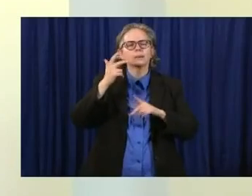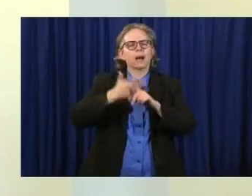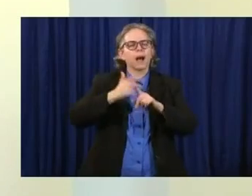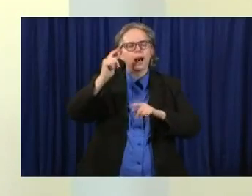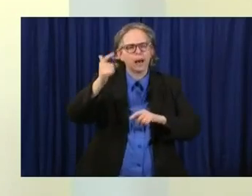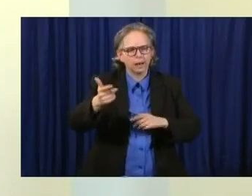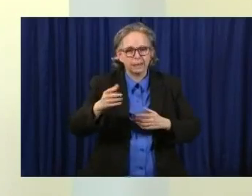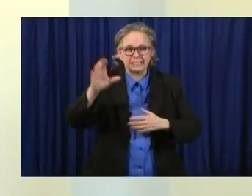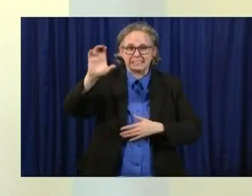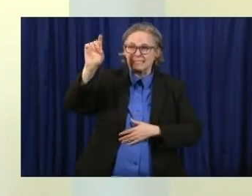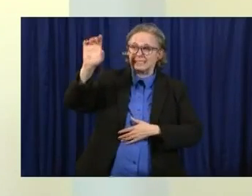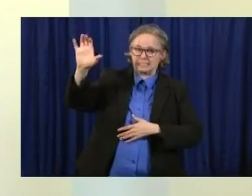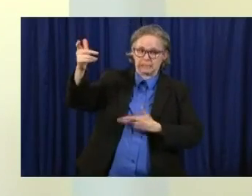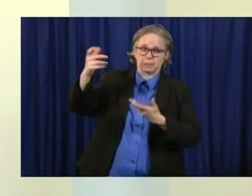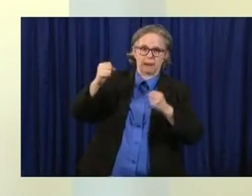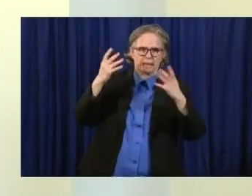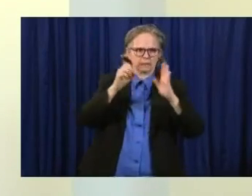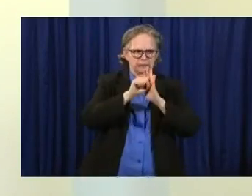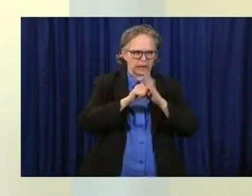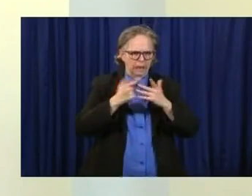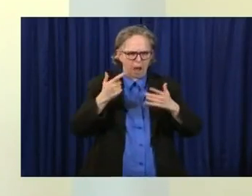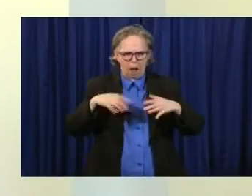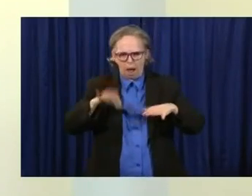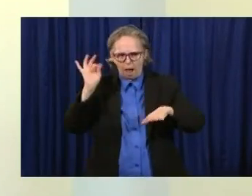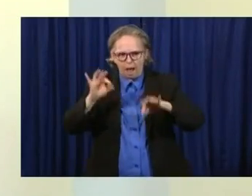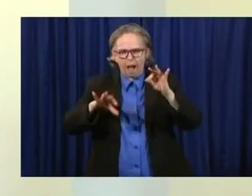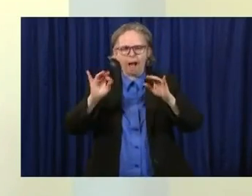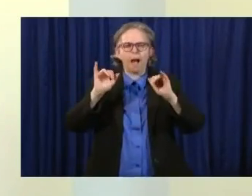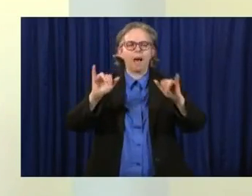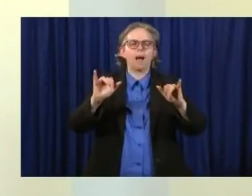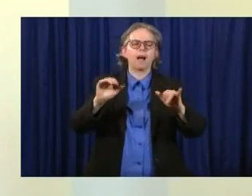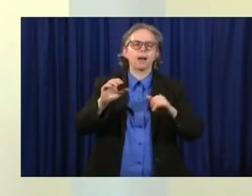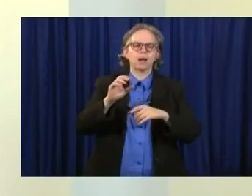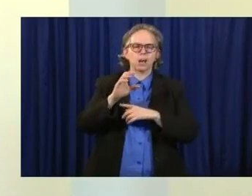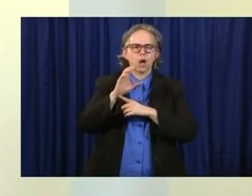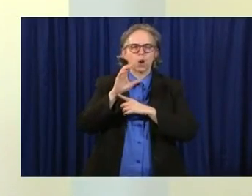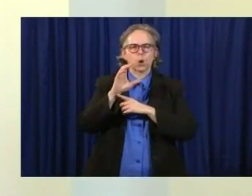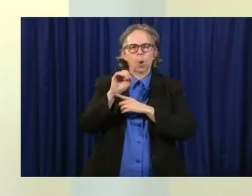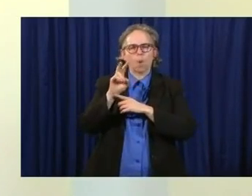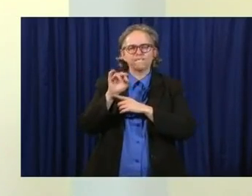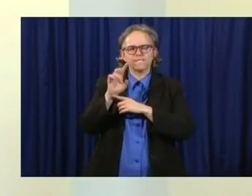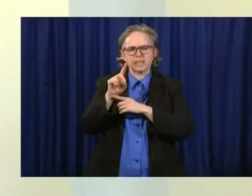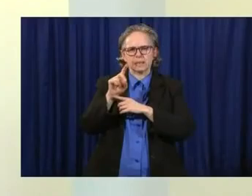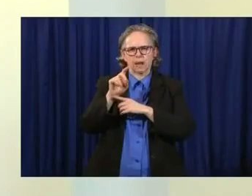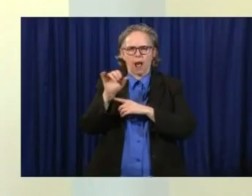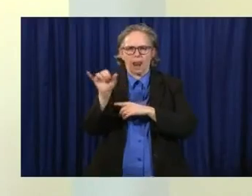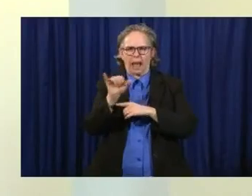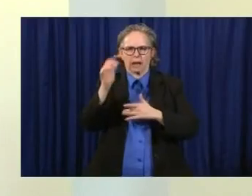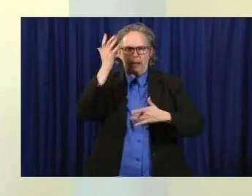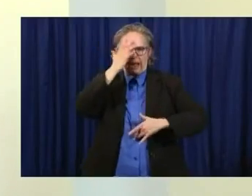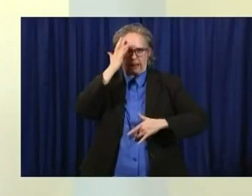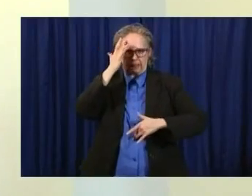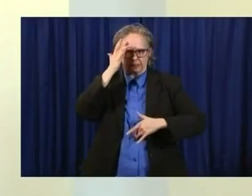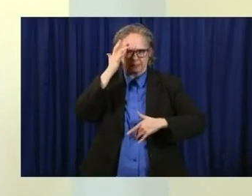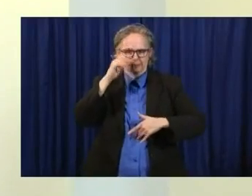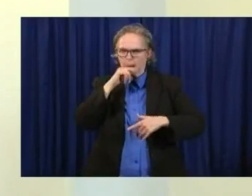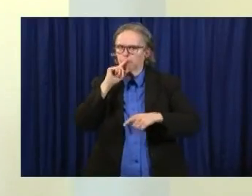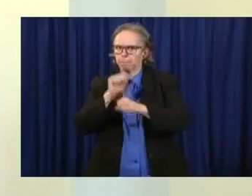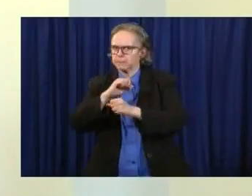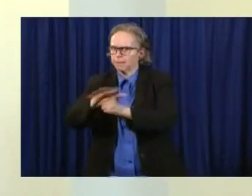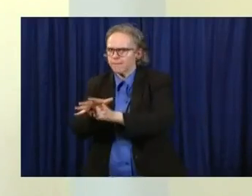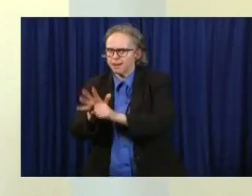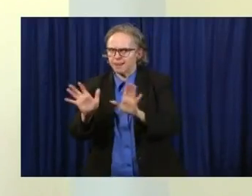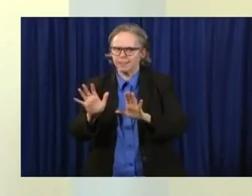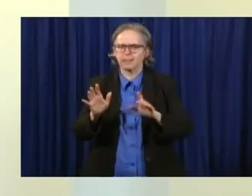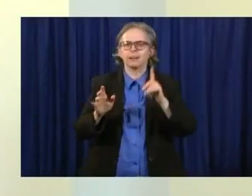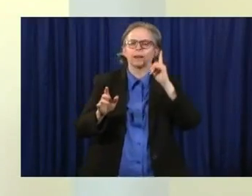that COVID-like illnesses. So we have a surveillance system that exists in emergency rooms, so anyone